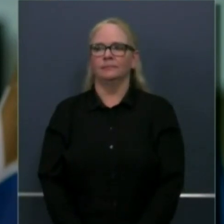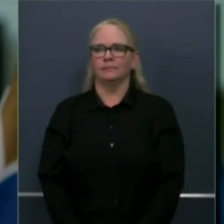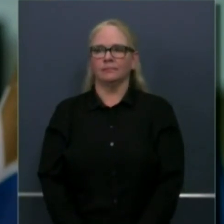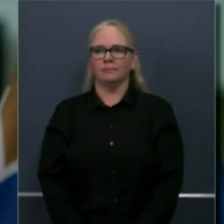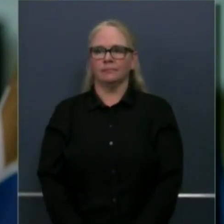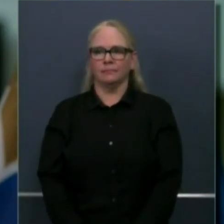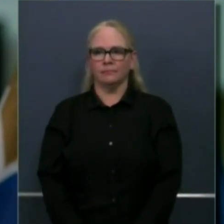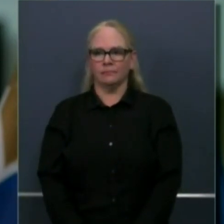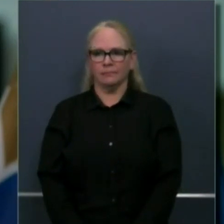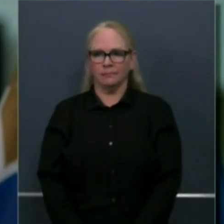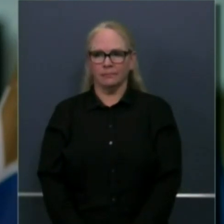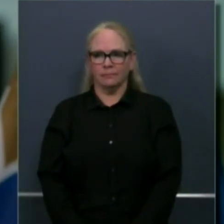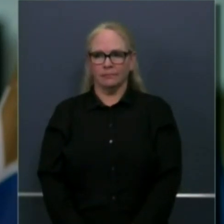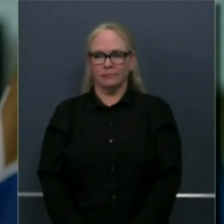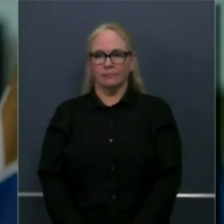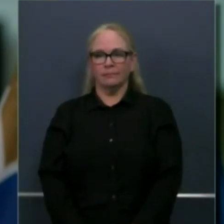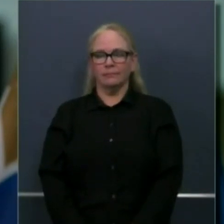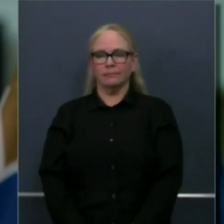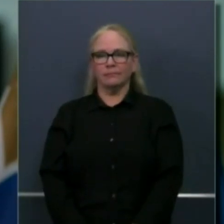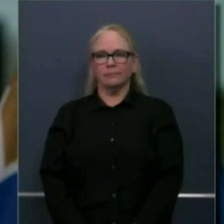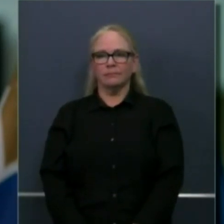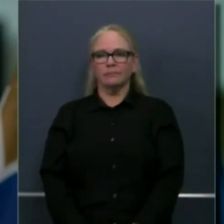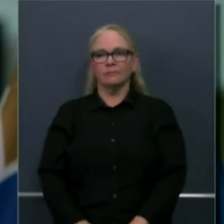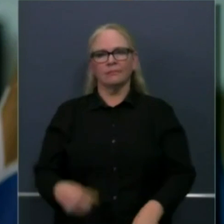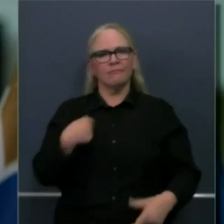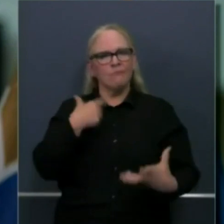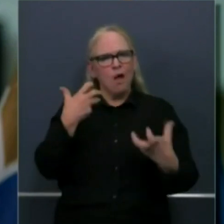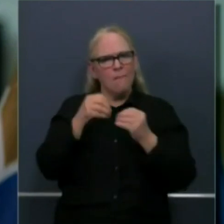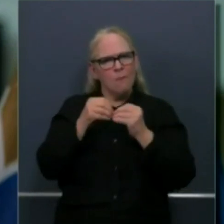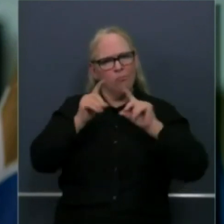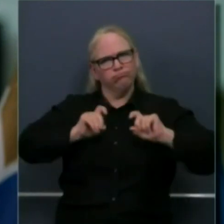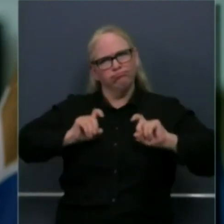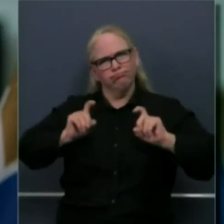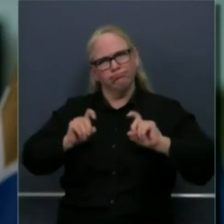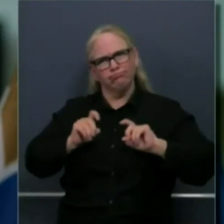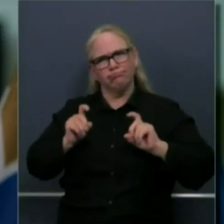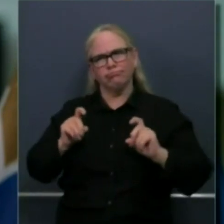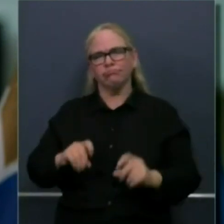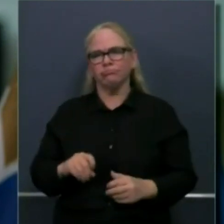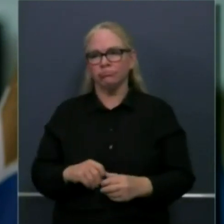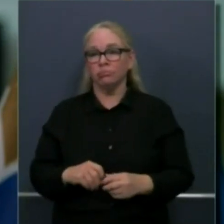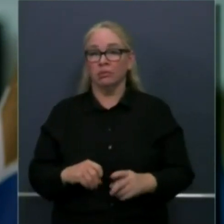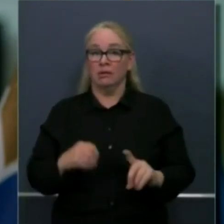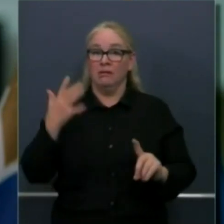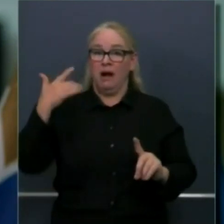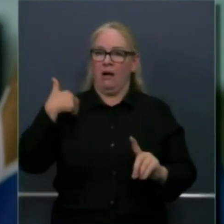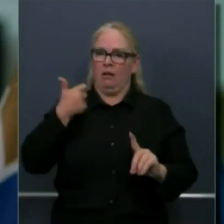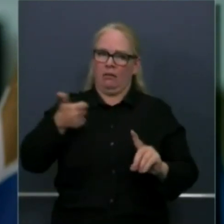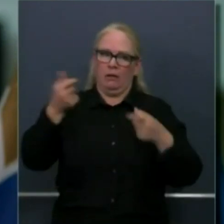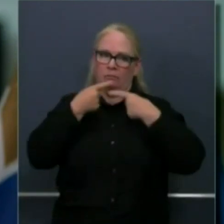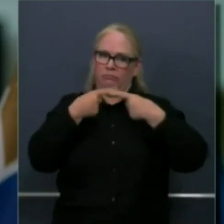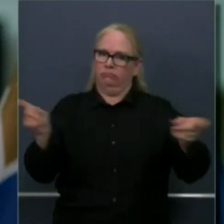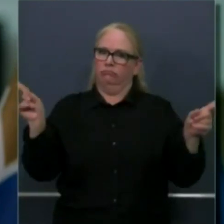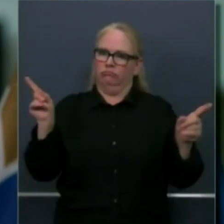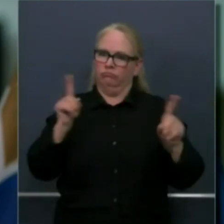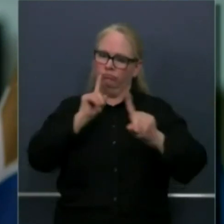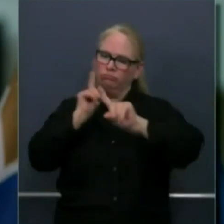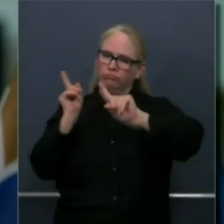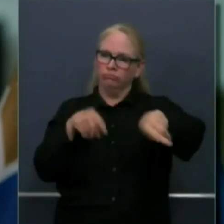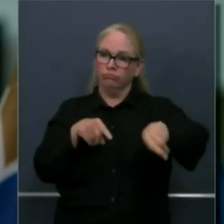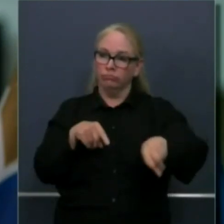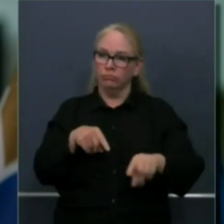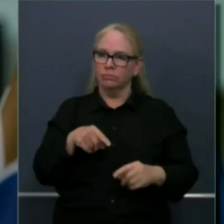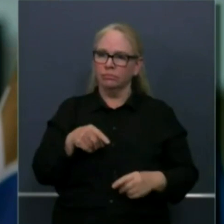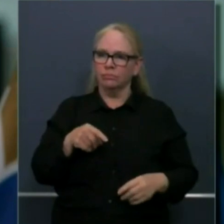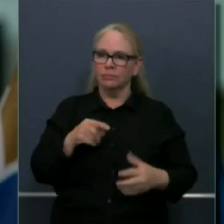we put out an executive order a little bit ago that directed that a couple departments department of